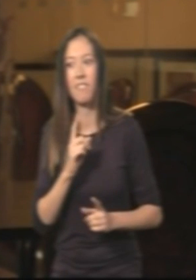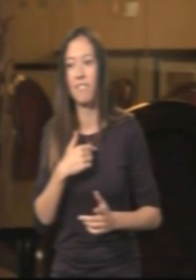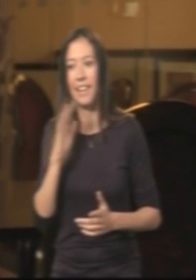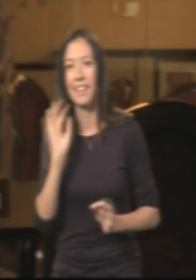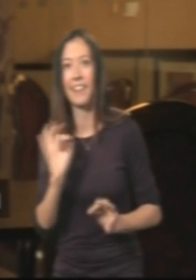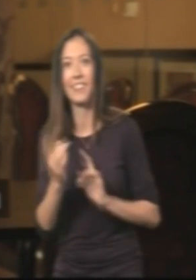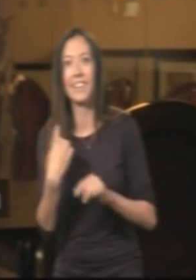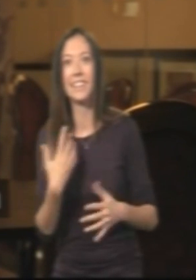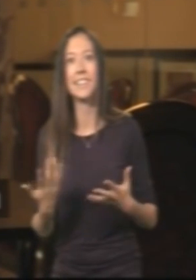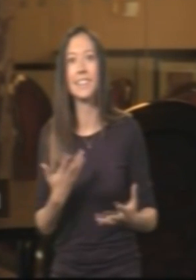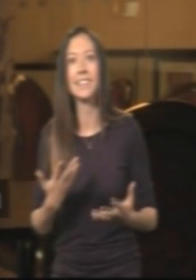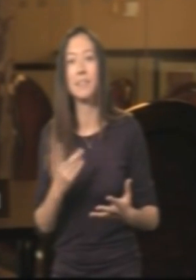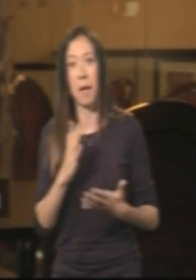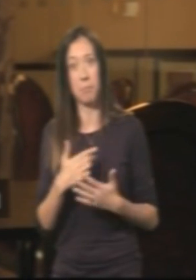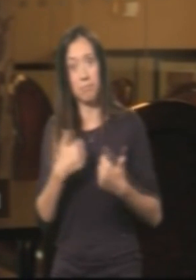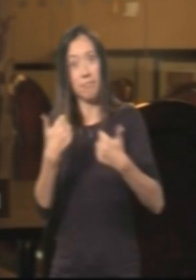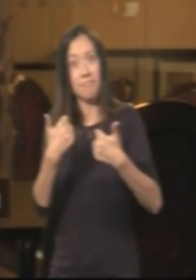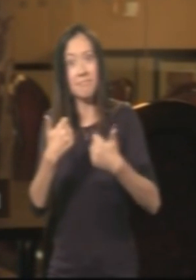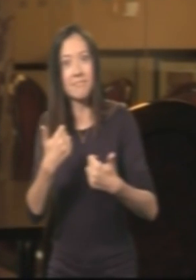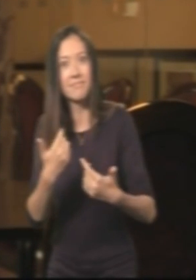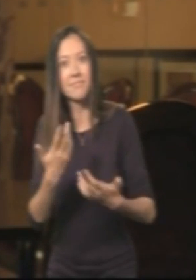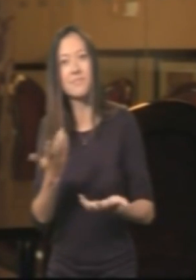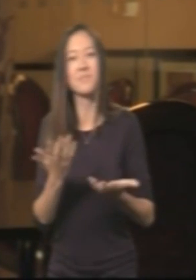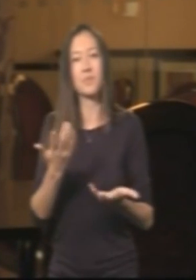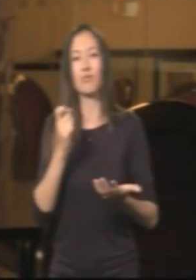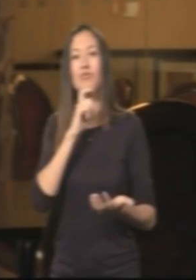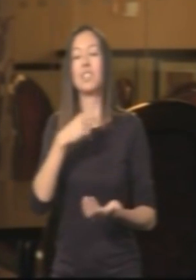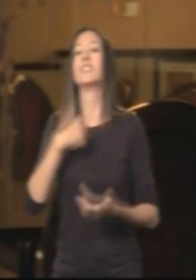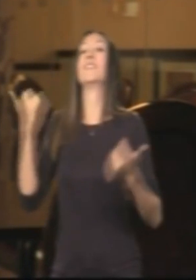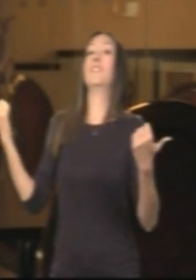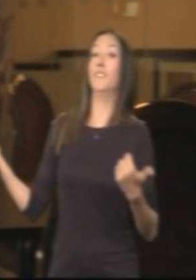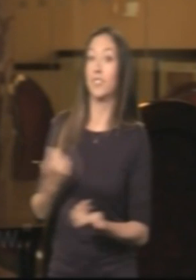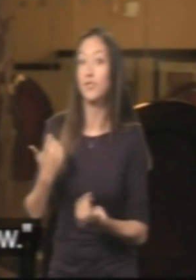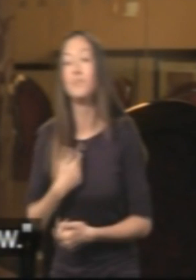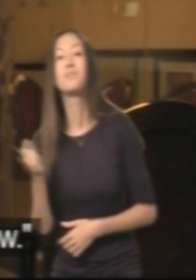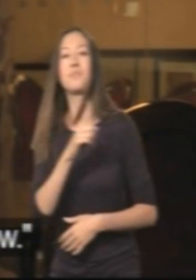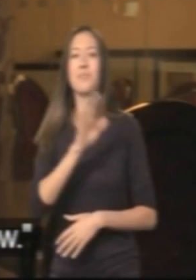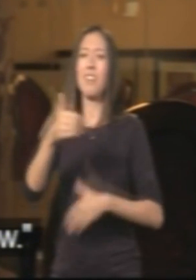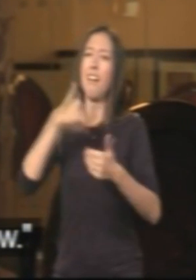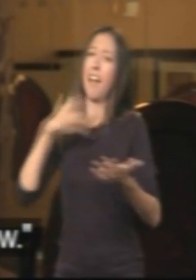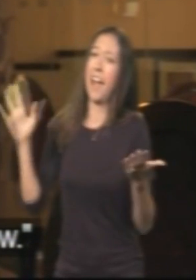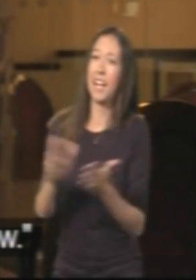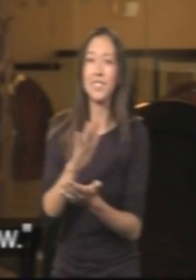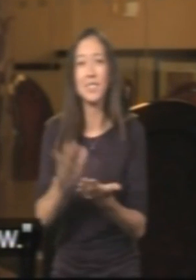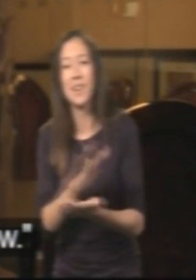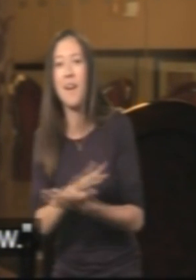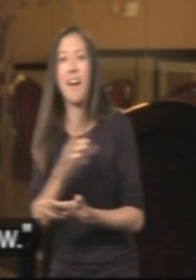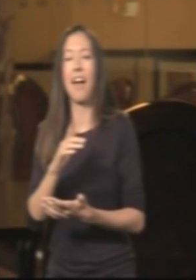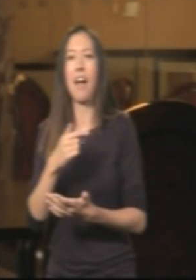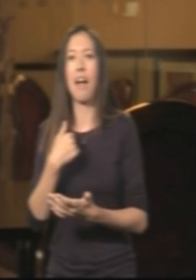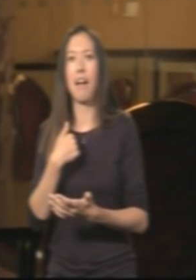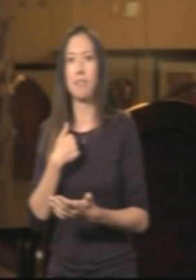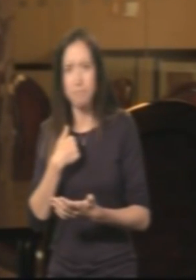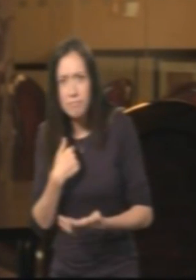really bad. But that's normally when I'm doing really good. So it's strange when I come off the stage, and people say, I really enjoyed your show.